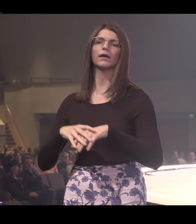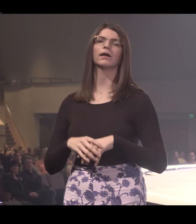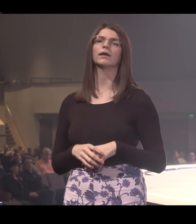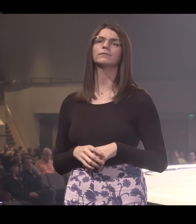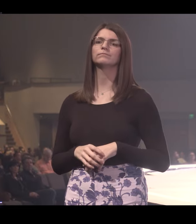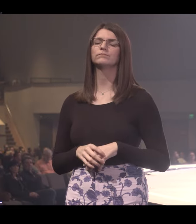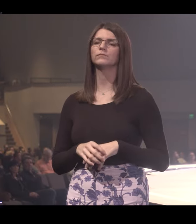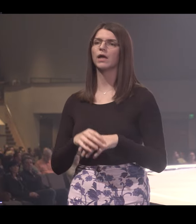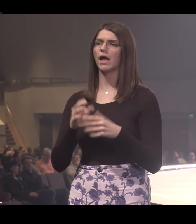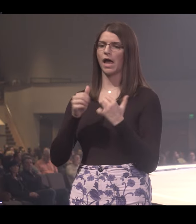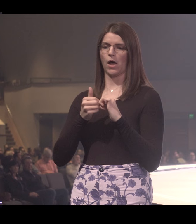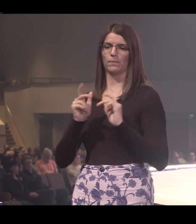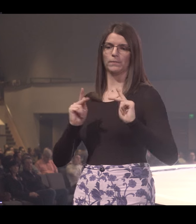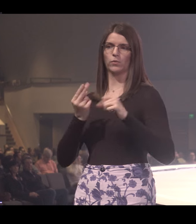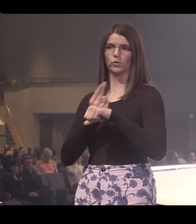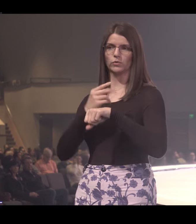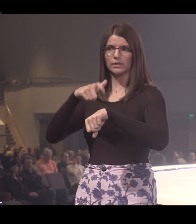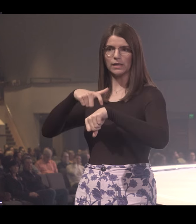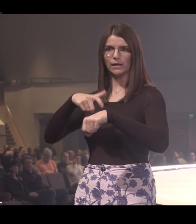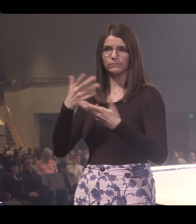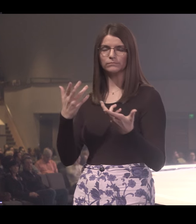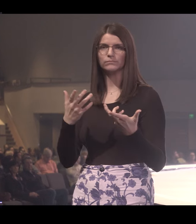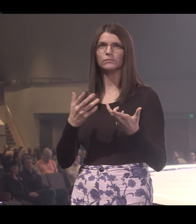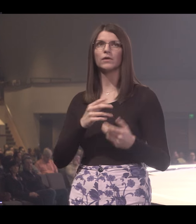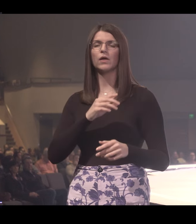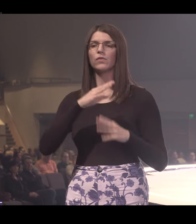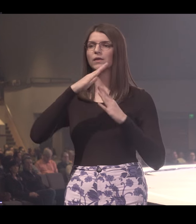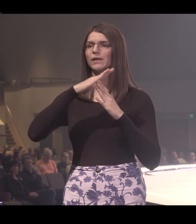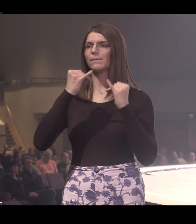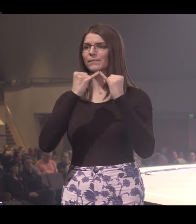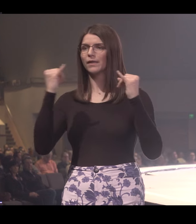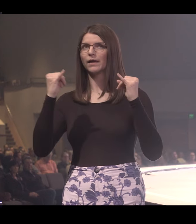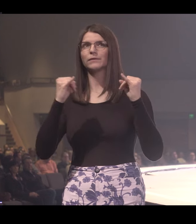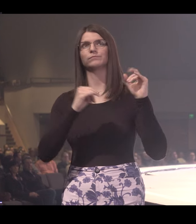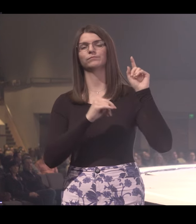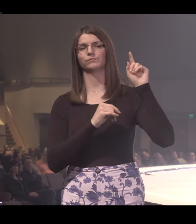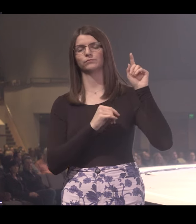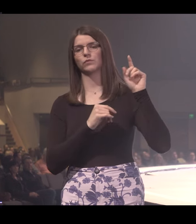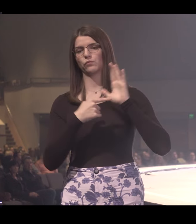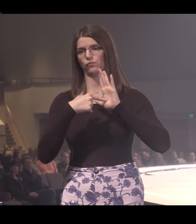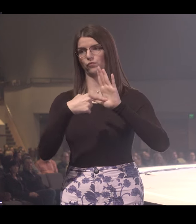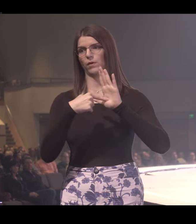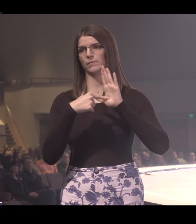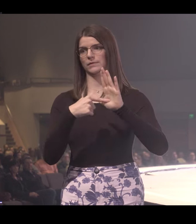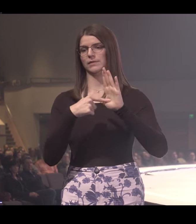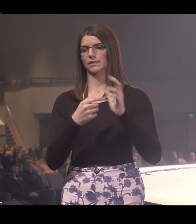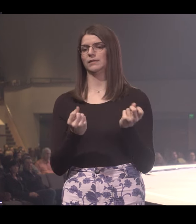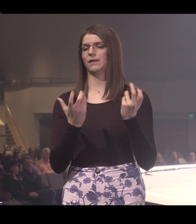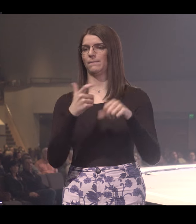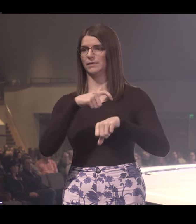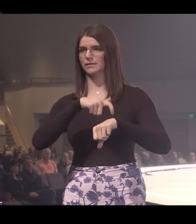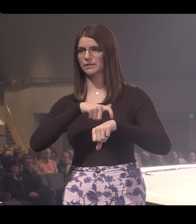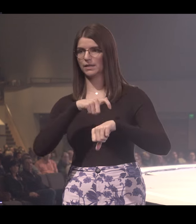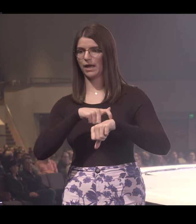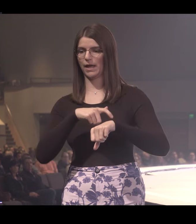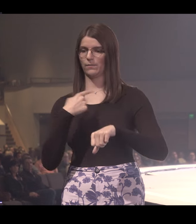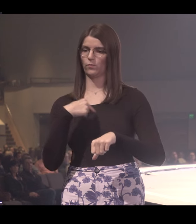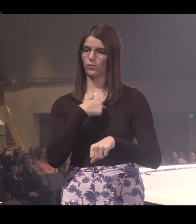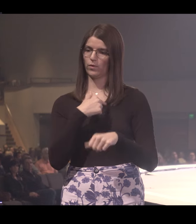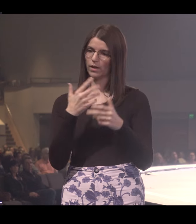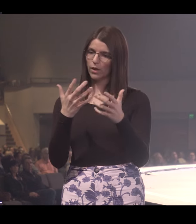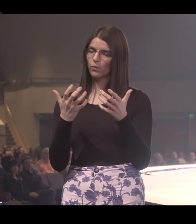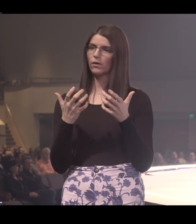survey Americans how they're using their time. Now, just look at the top line of this graph. This represents the amount of time